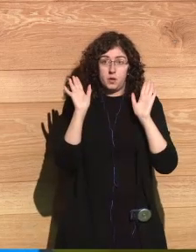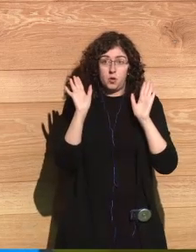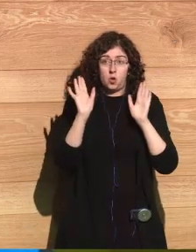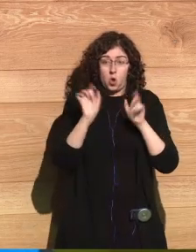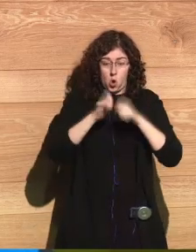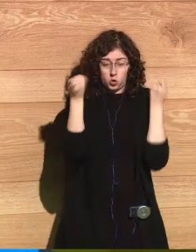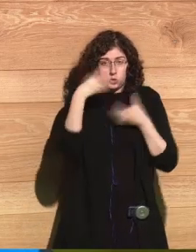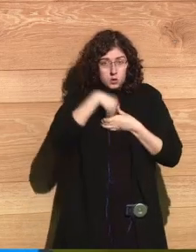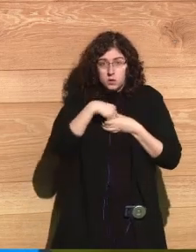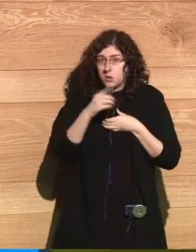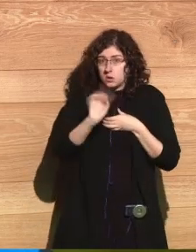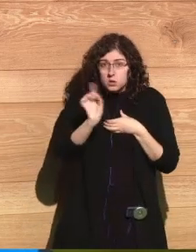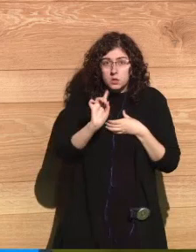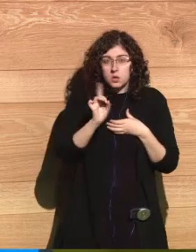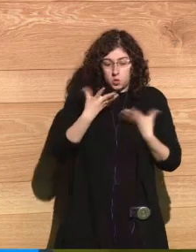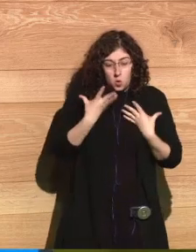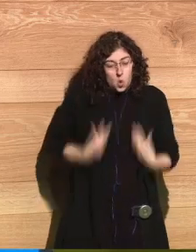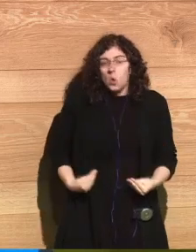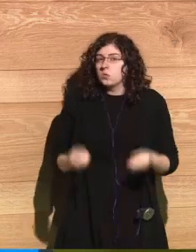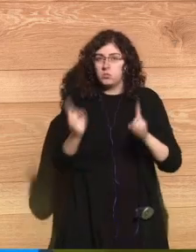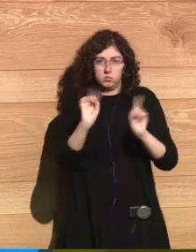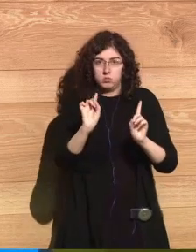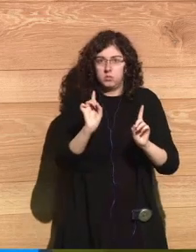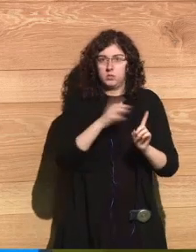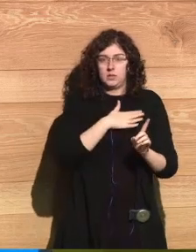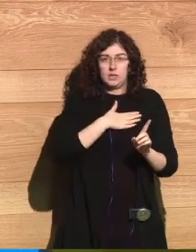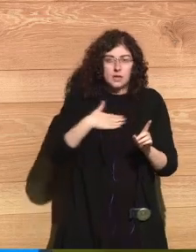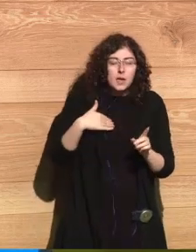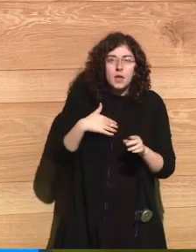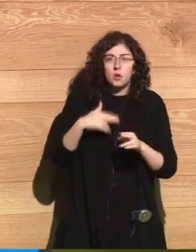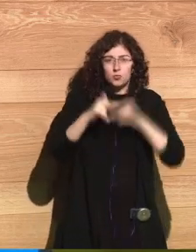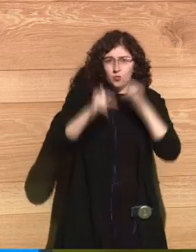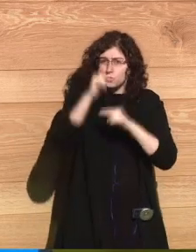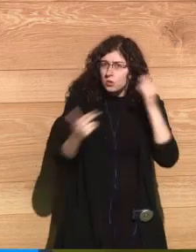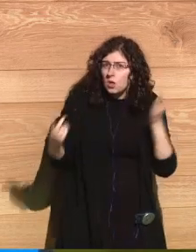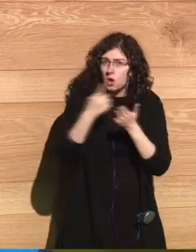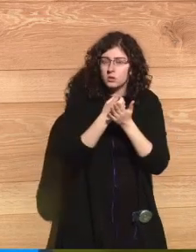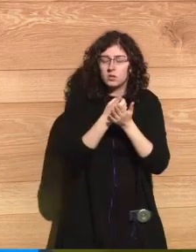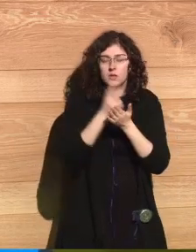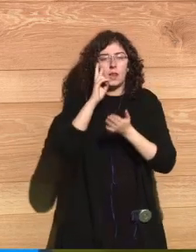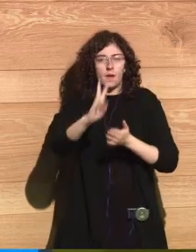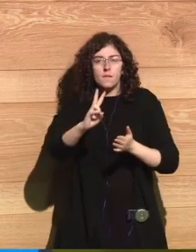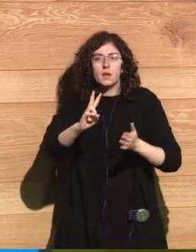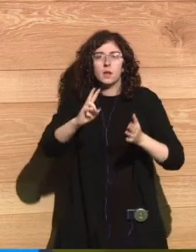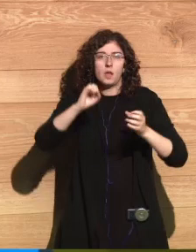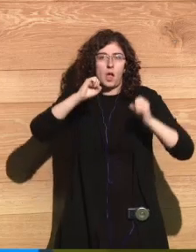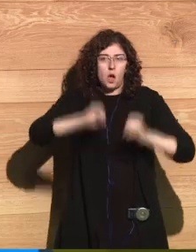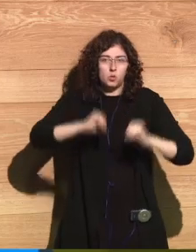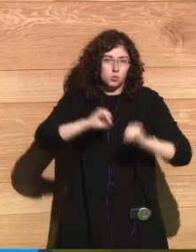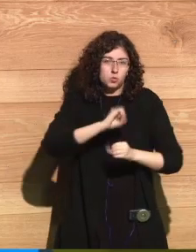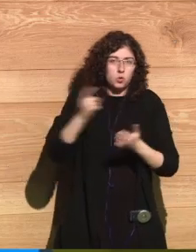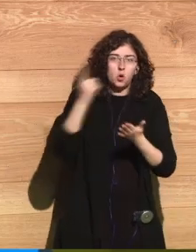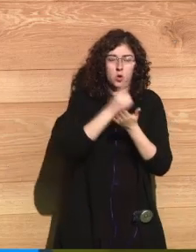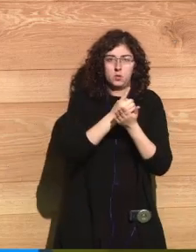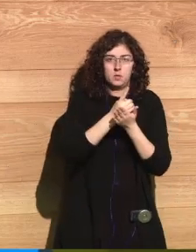They wanted to rebuild. And witnessing adults around me with this kind of spirit, I